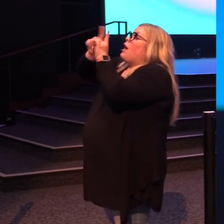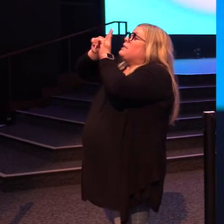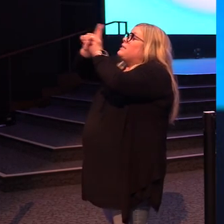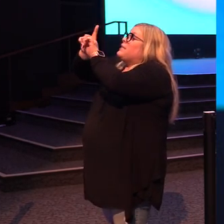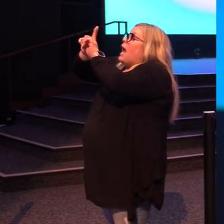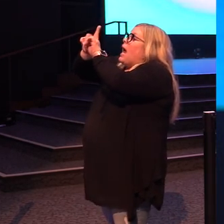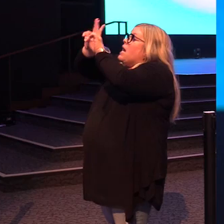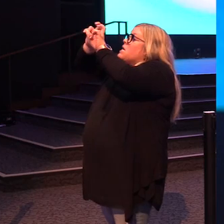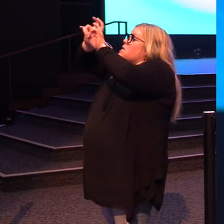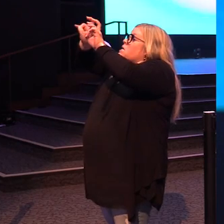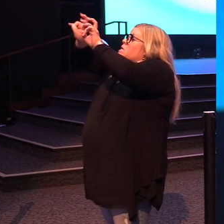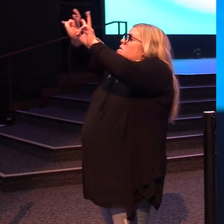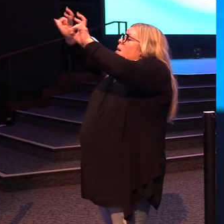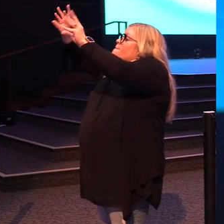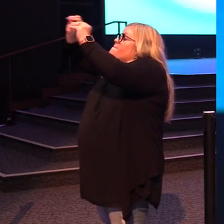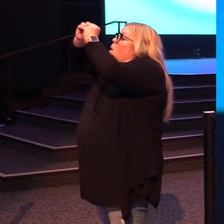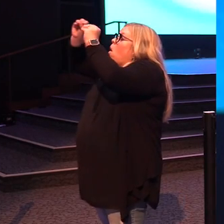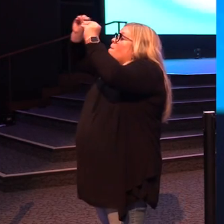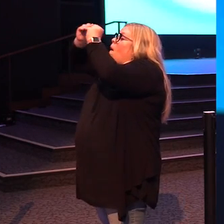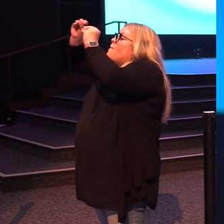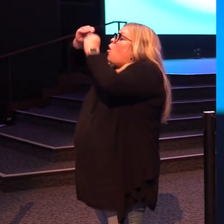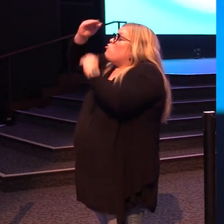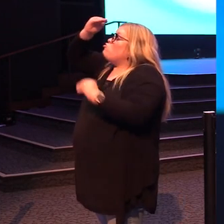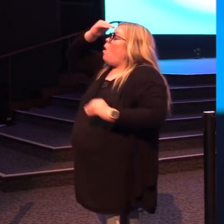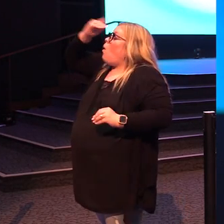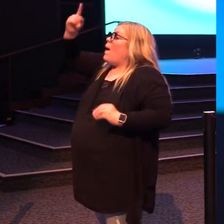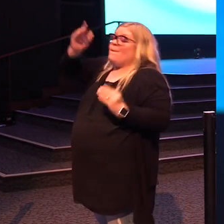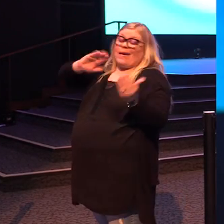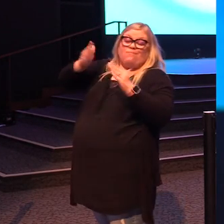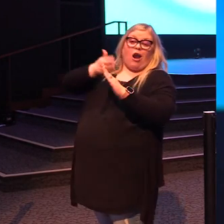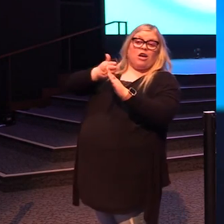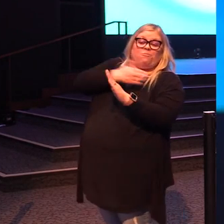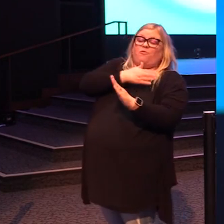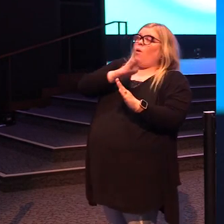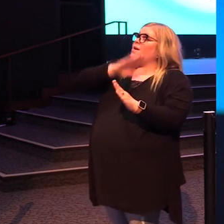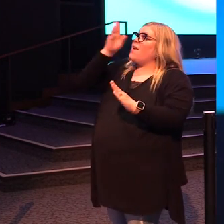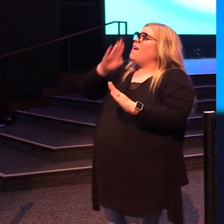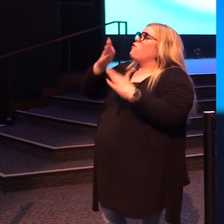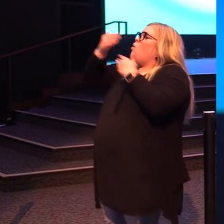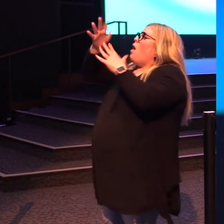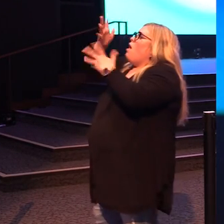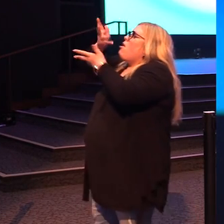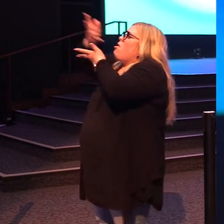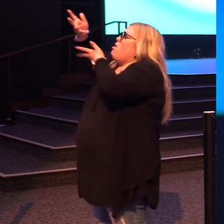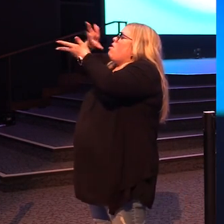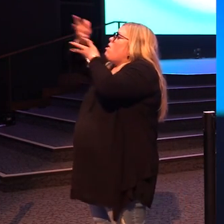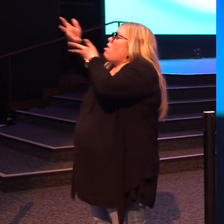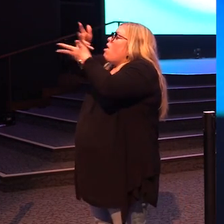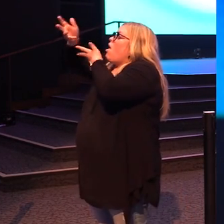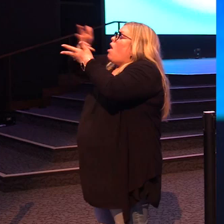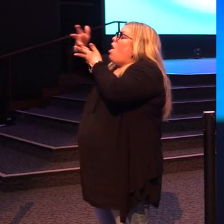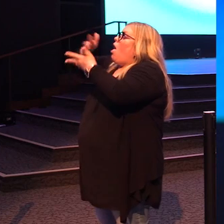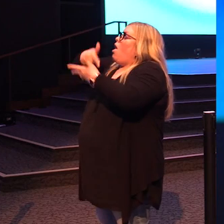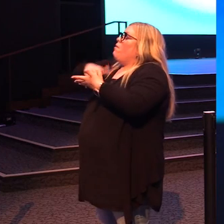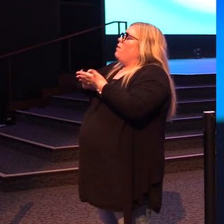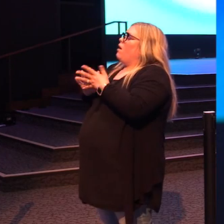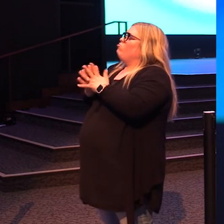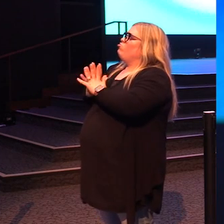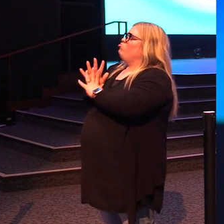digging deeper so that you know him in a way you've never known him before, something about you begins to stand.